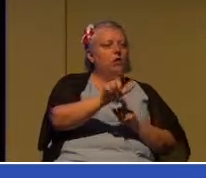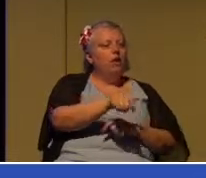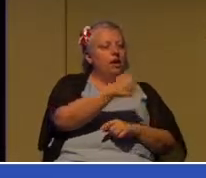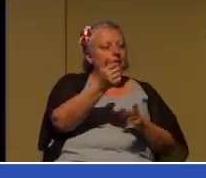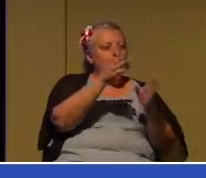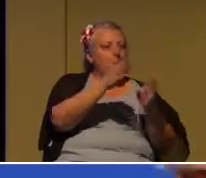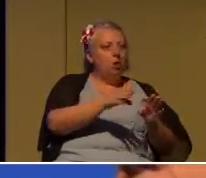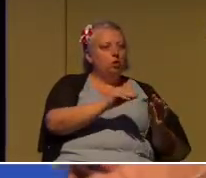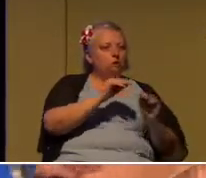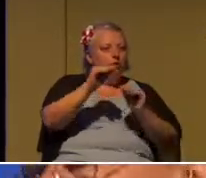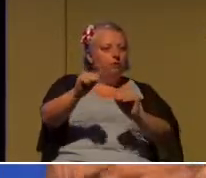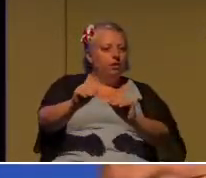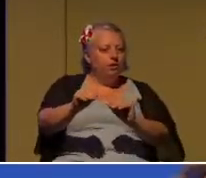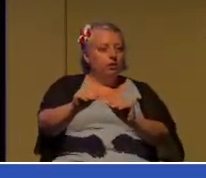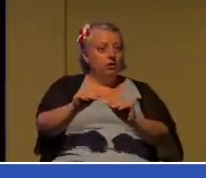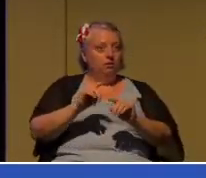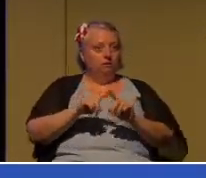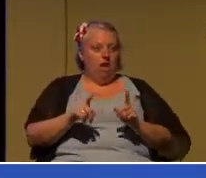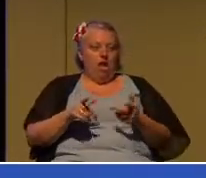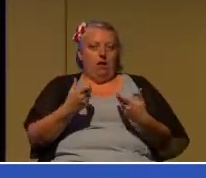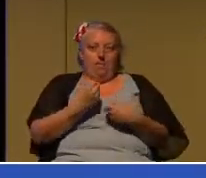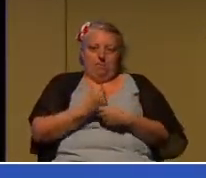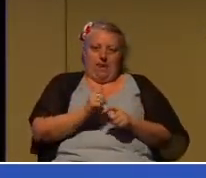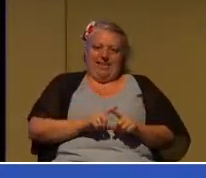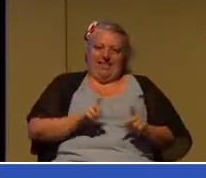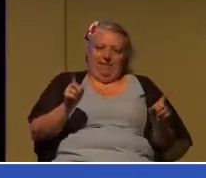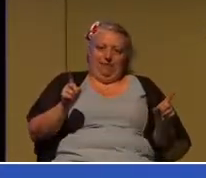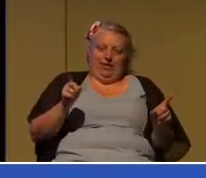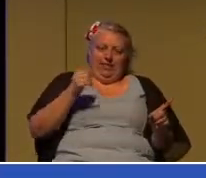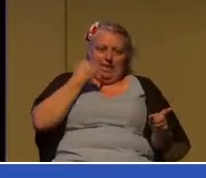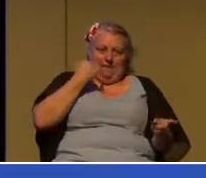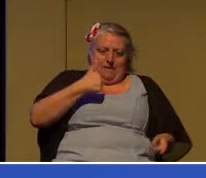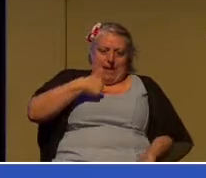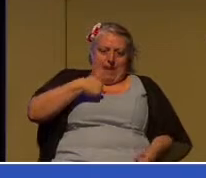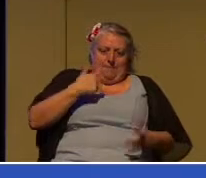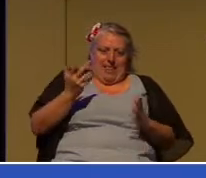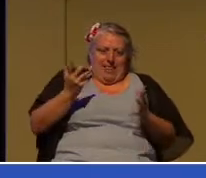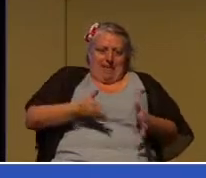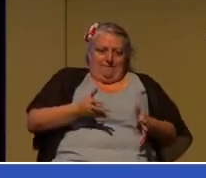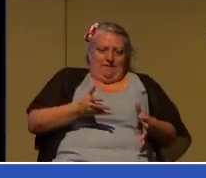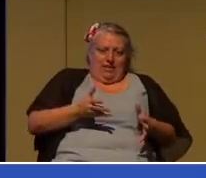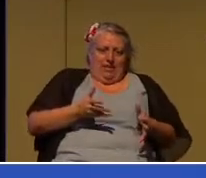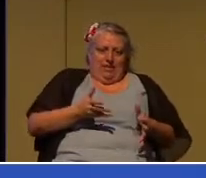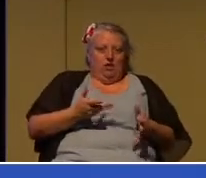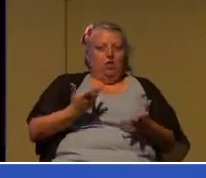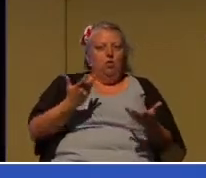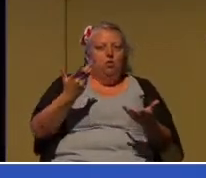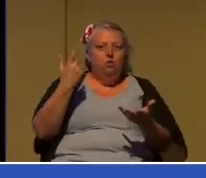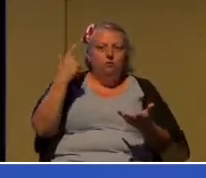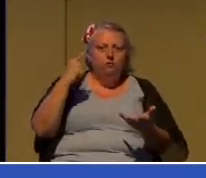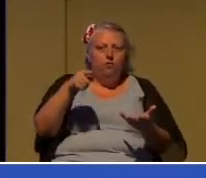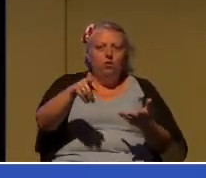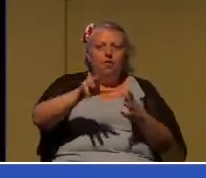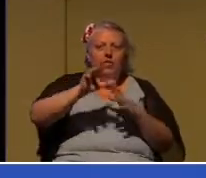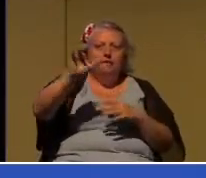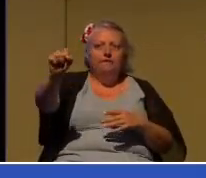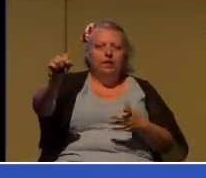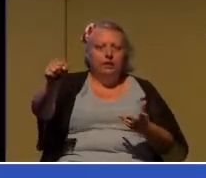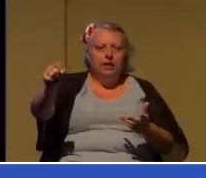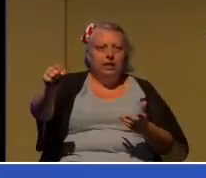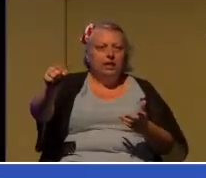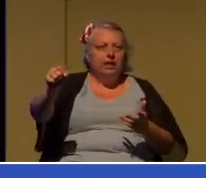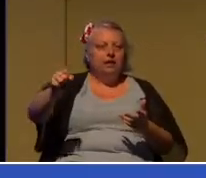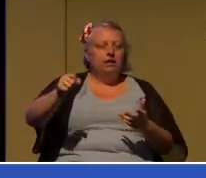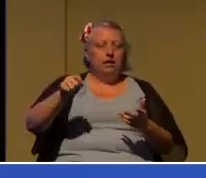But it makes a world of a difference to you who's being left behind what the reason is. If somebody moves on from